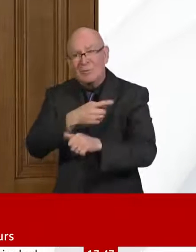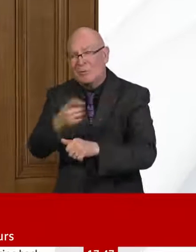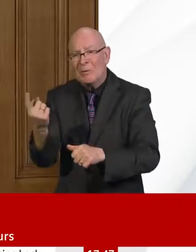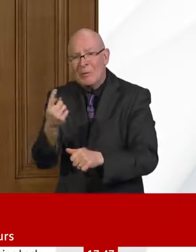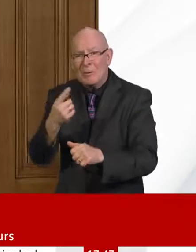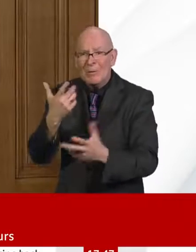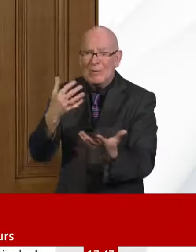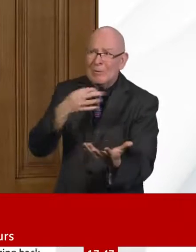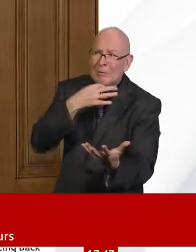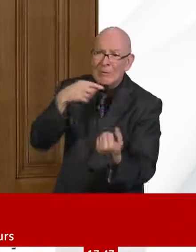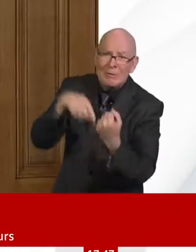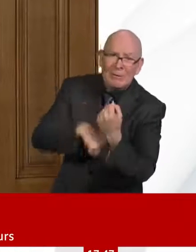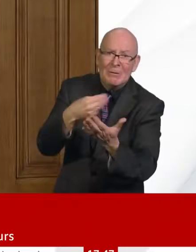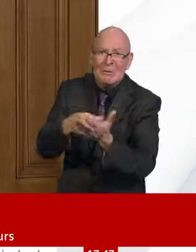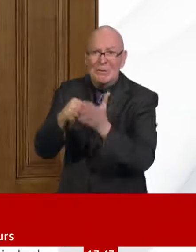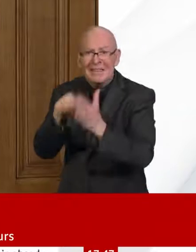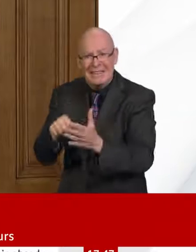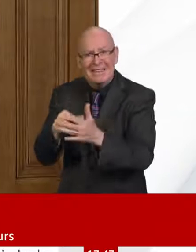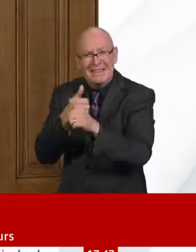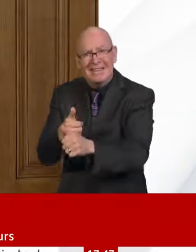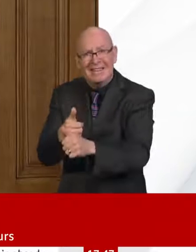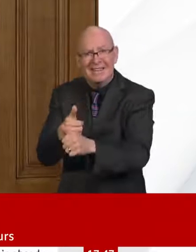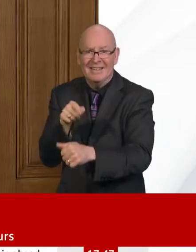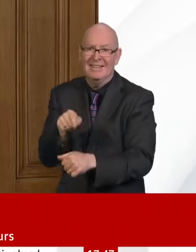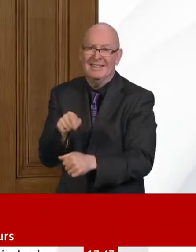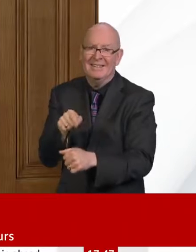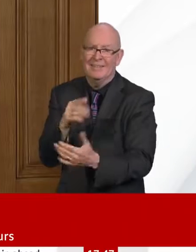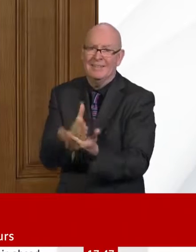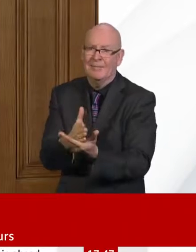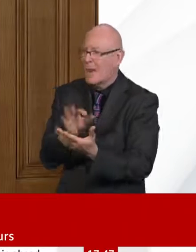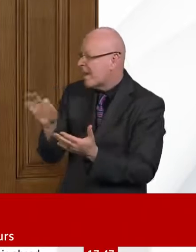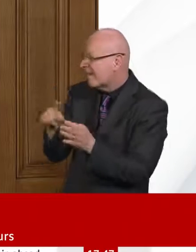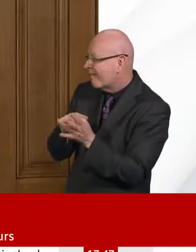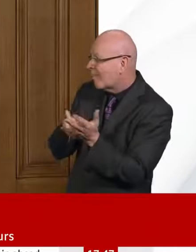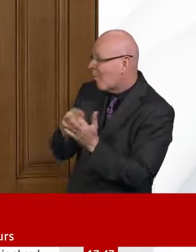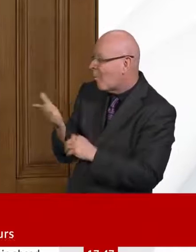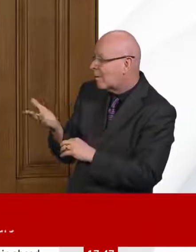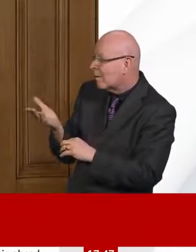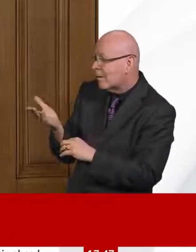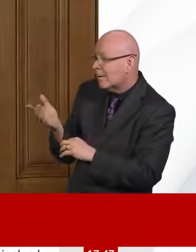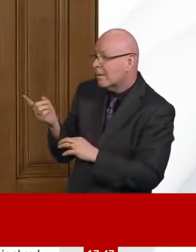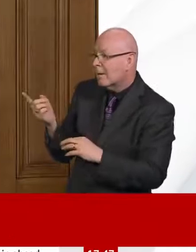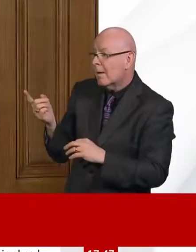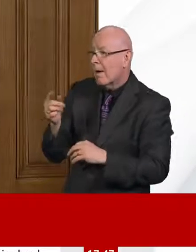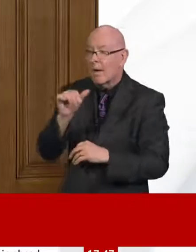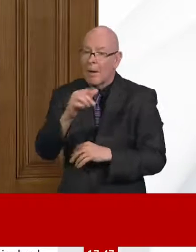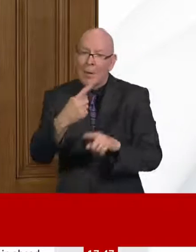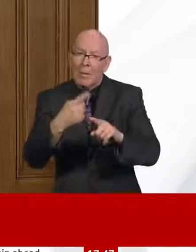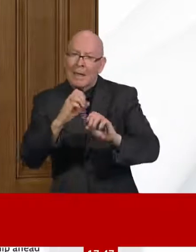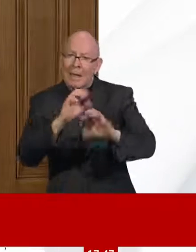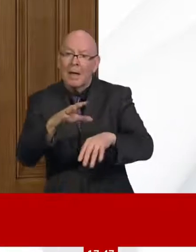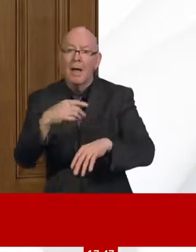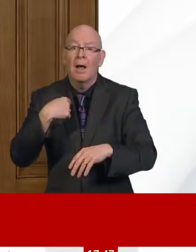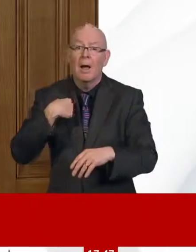care in an emergency should be denied that. And I think that's the message that Steve would want to convey as well.